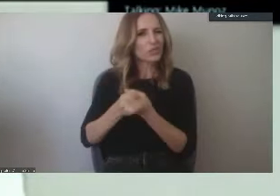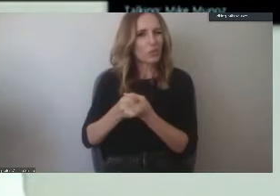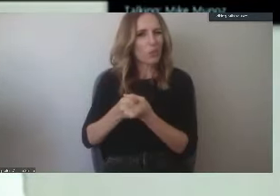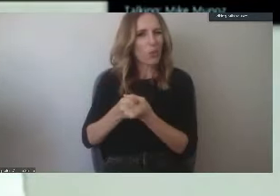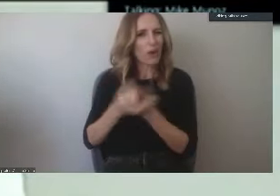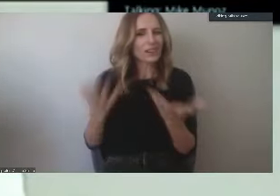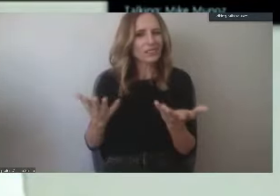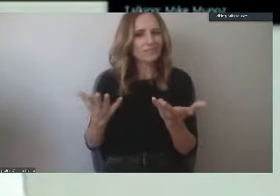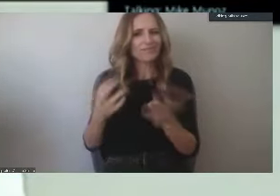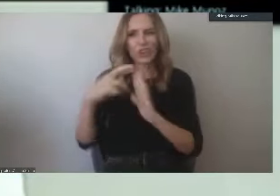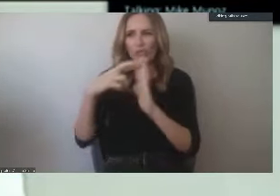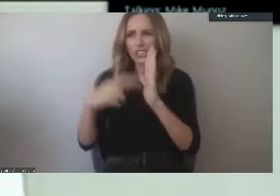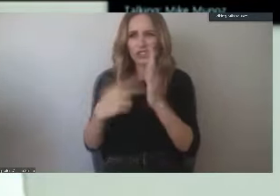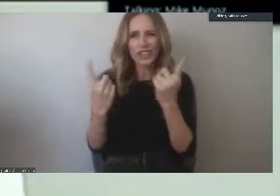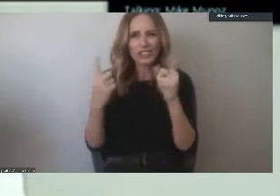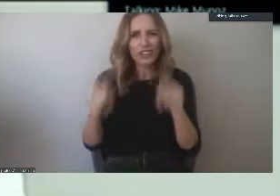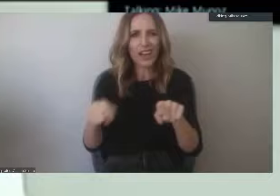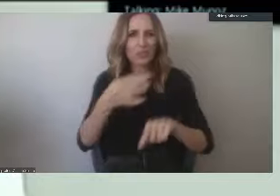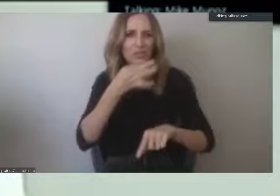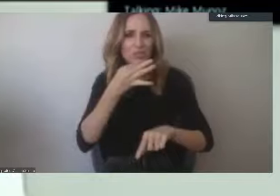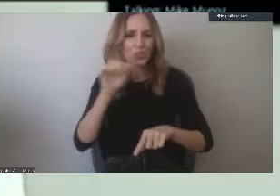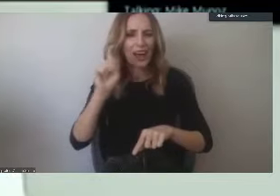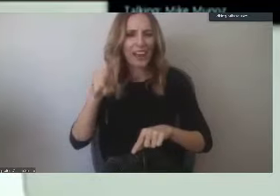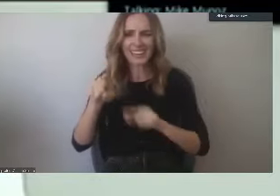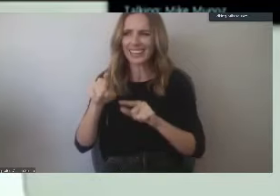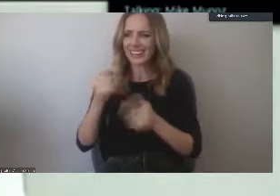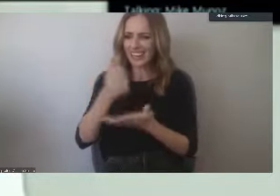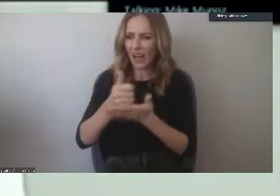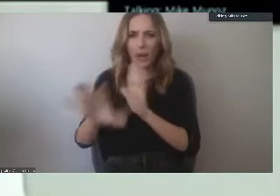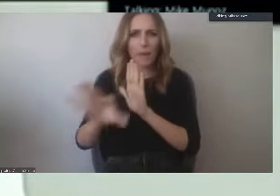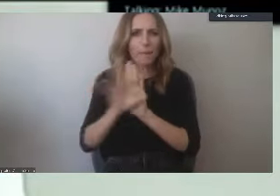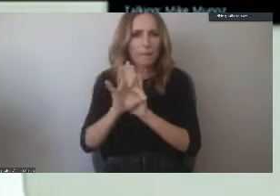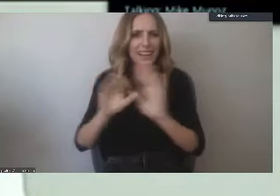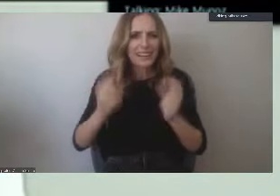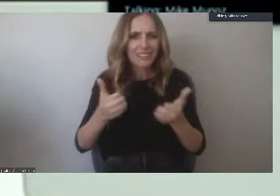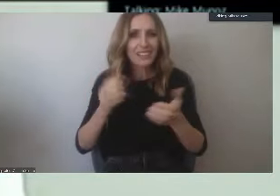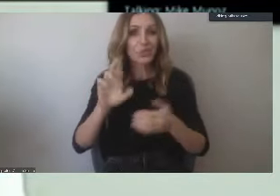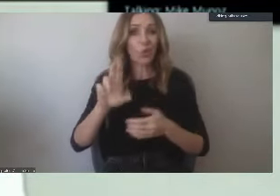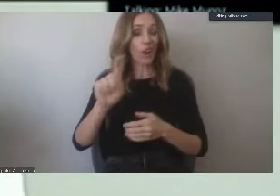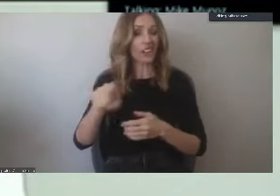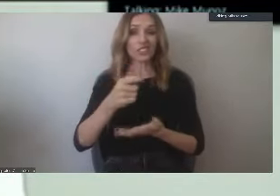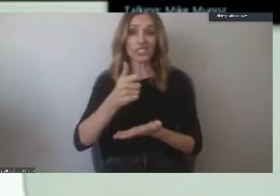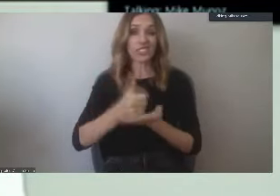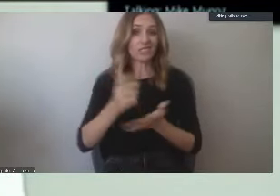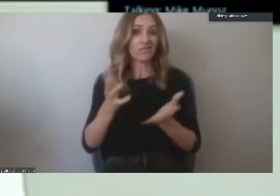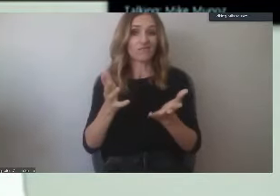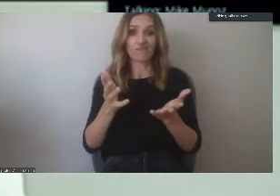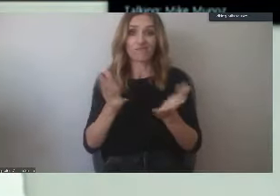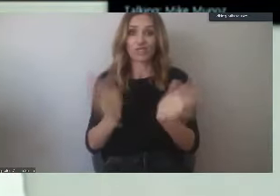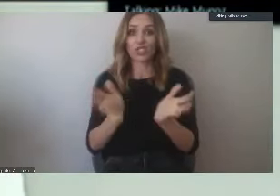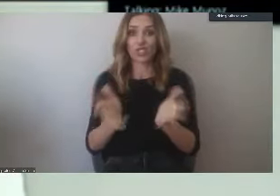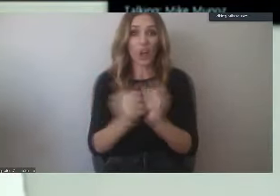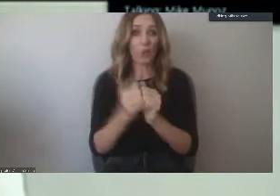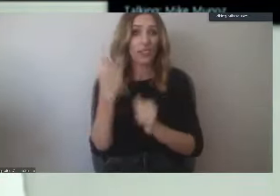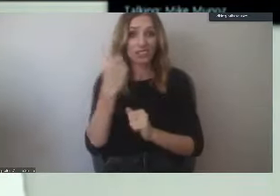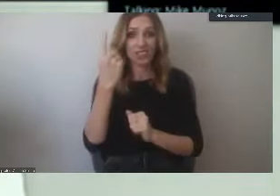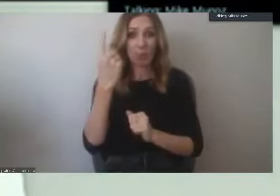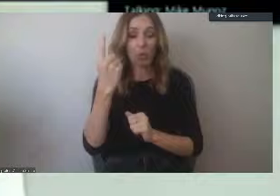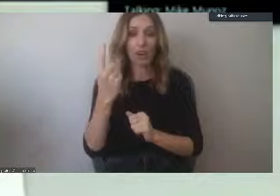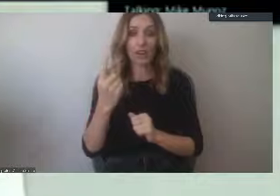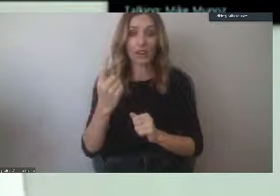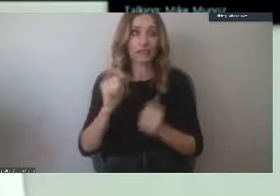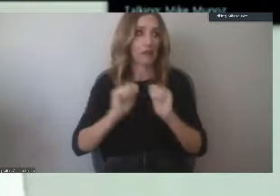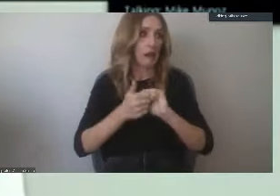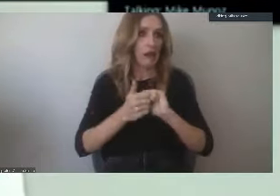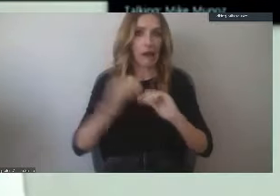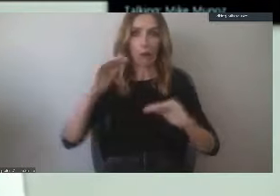registration's around the corner, I need help picking my classes, or actually I just need to talk to someone about some of the things that I'm experiencing in terms of how